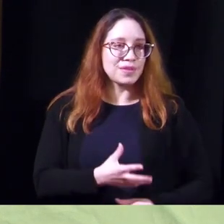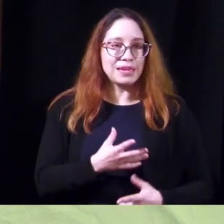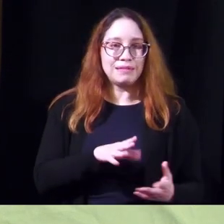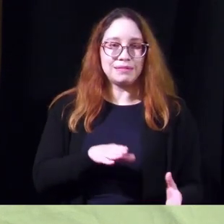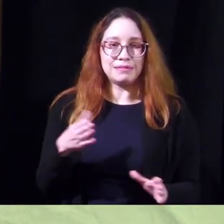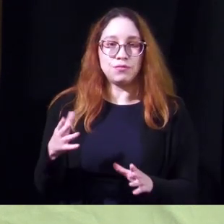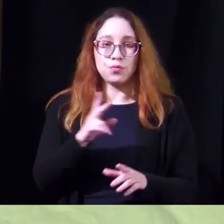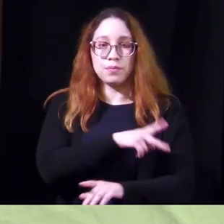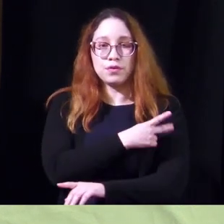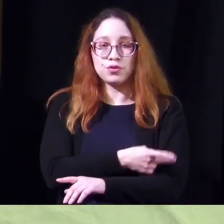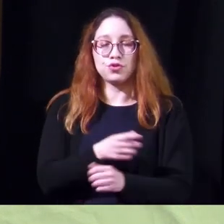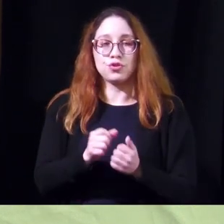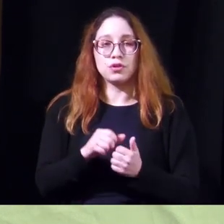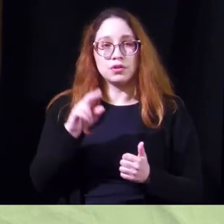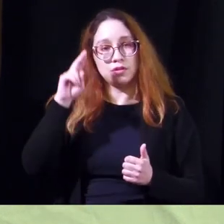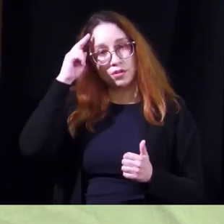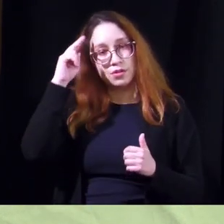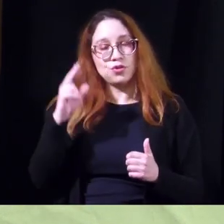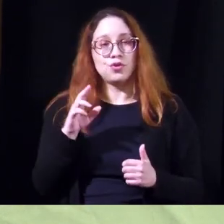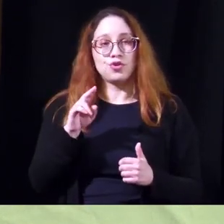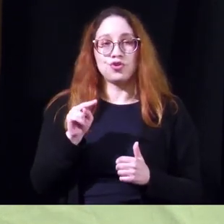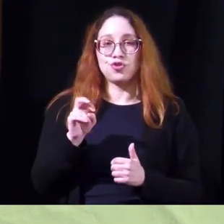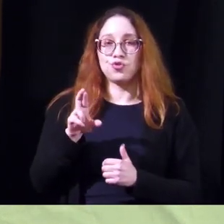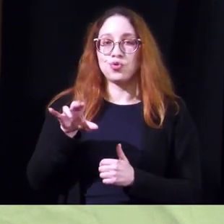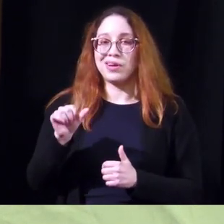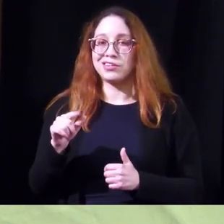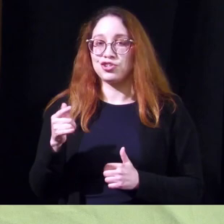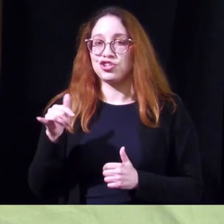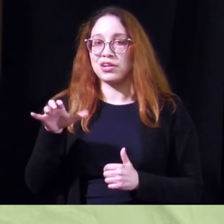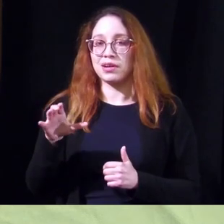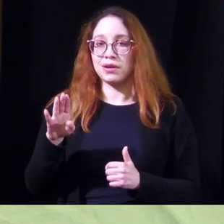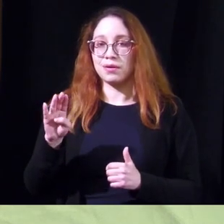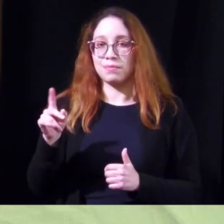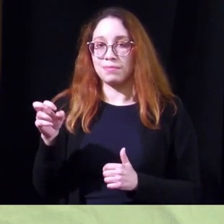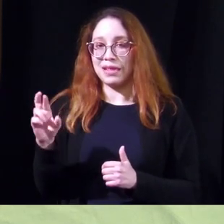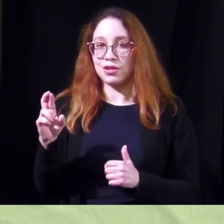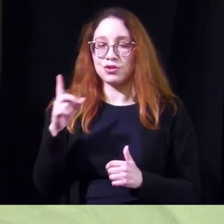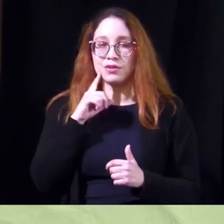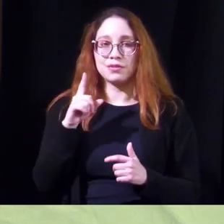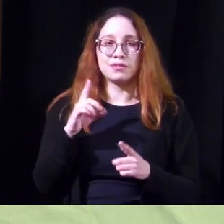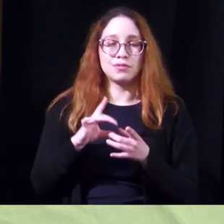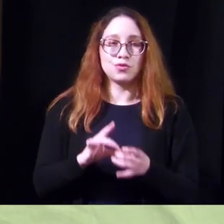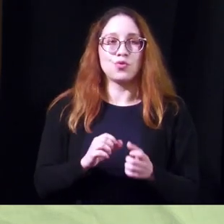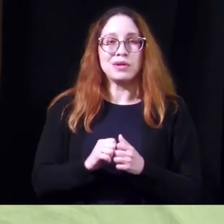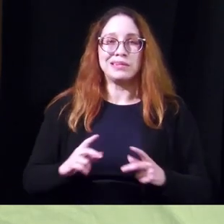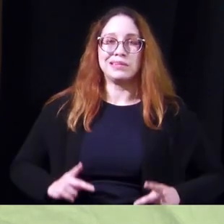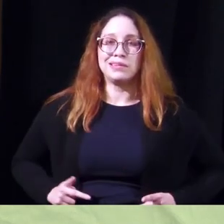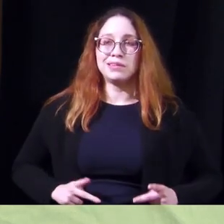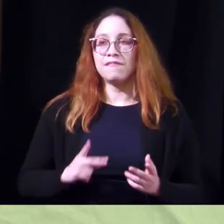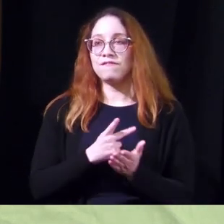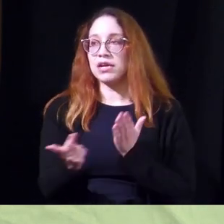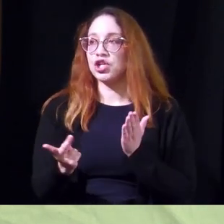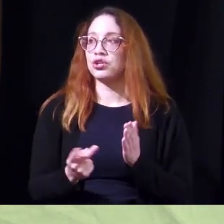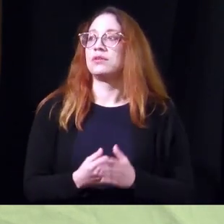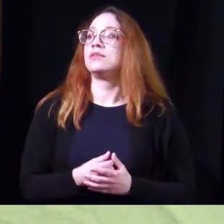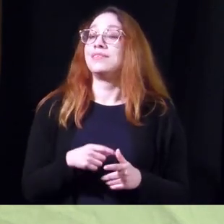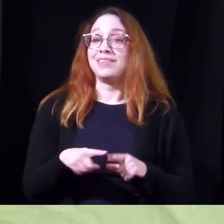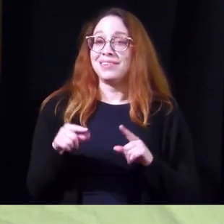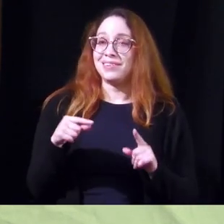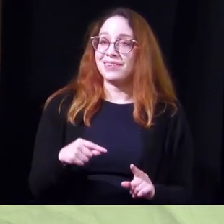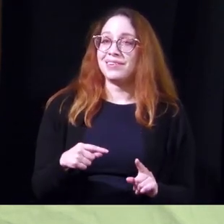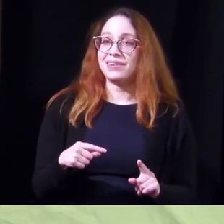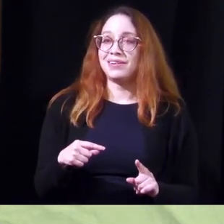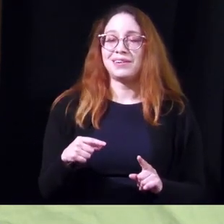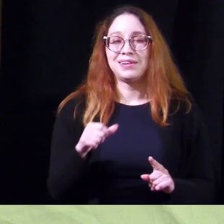death in patients with neurogenic bladder was the uh renal uh failure um but that's